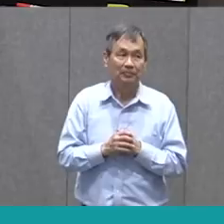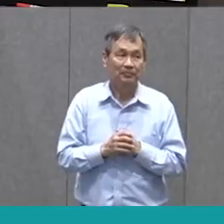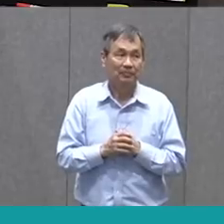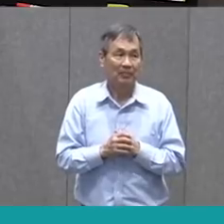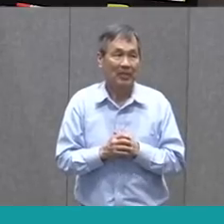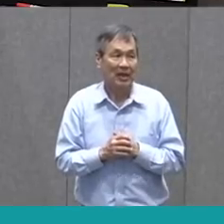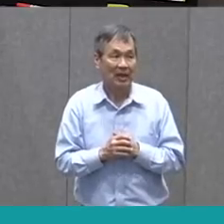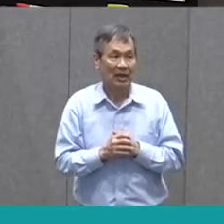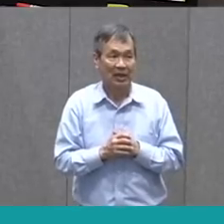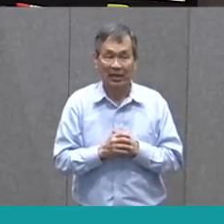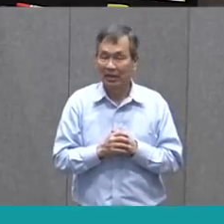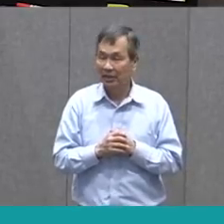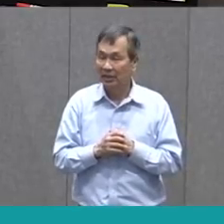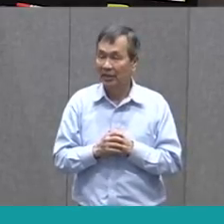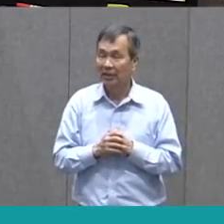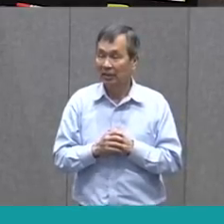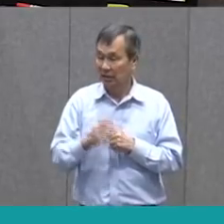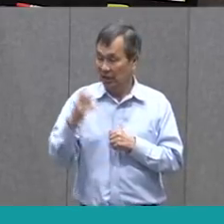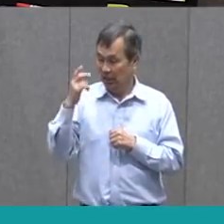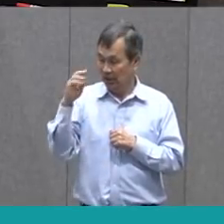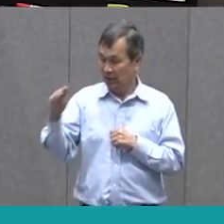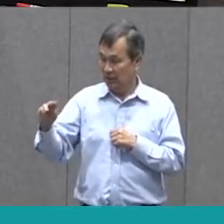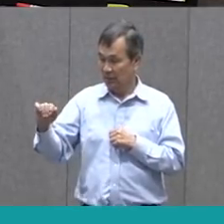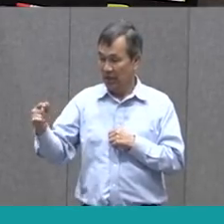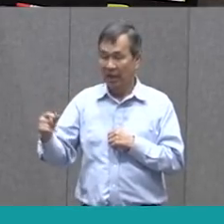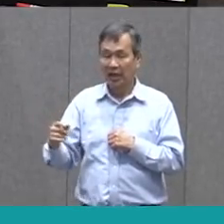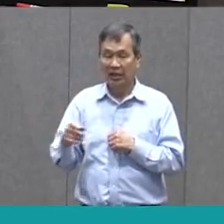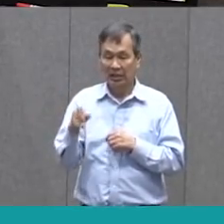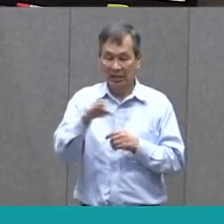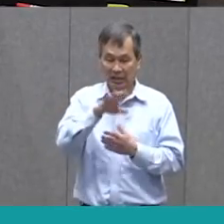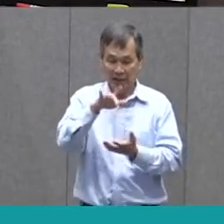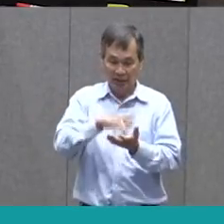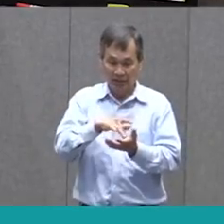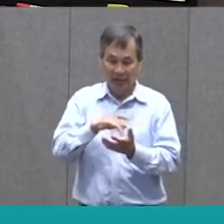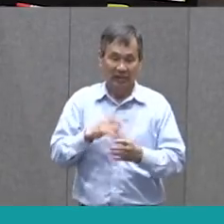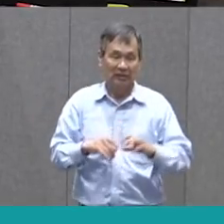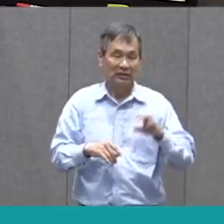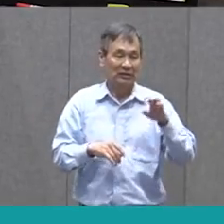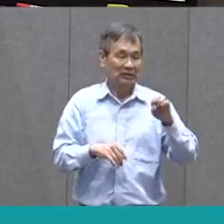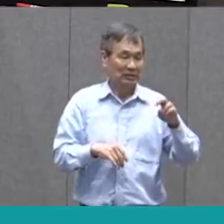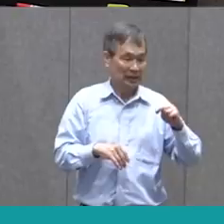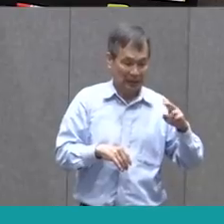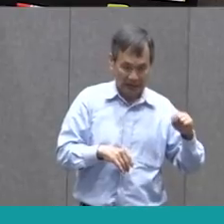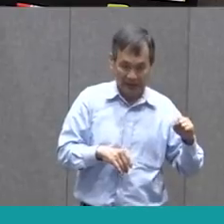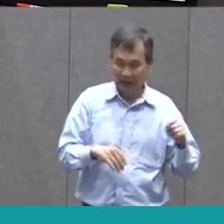I see mag, and then I see four letters in the middle, and then I see scent at the end.